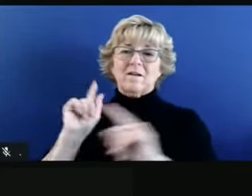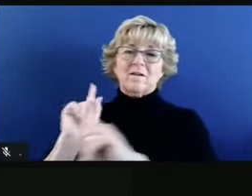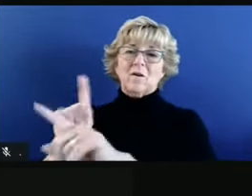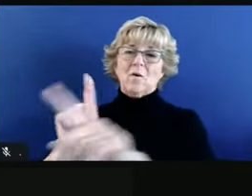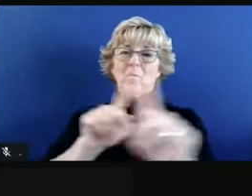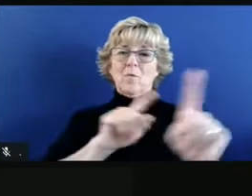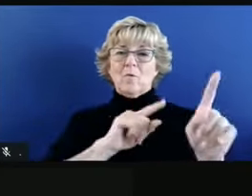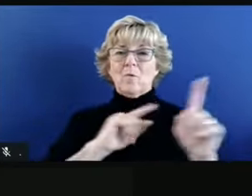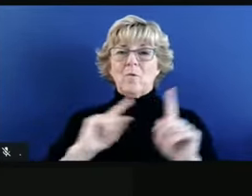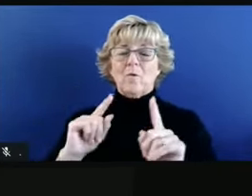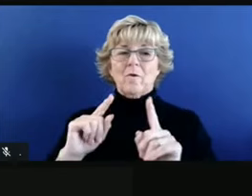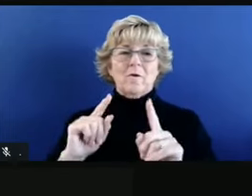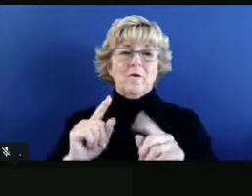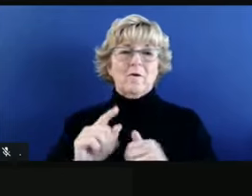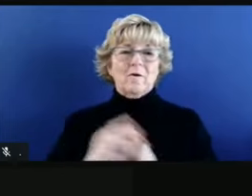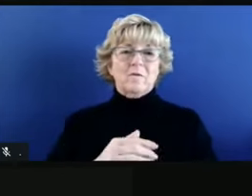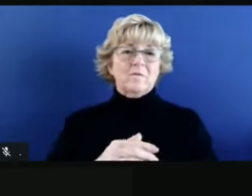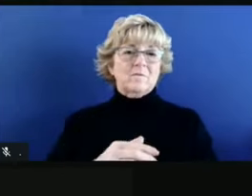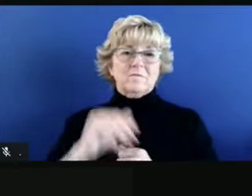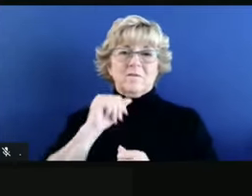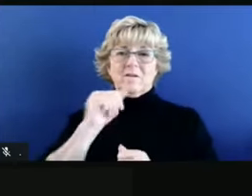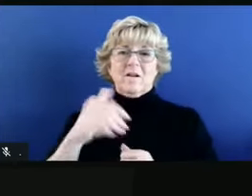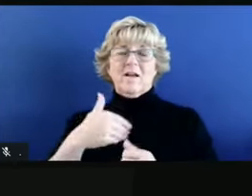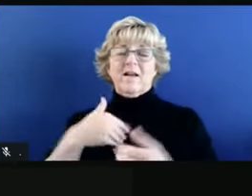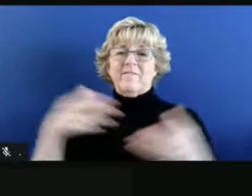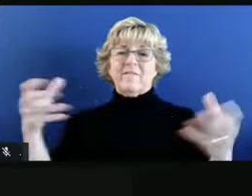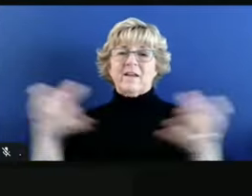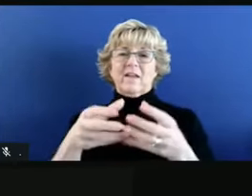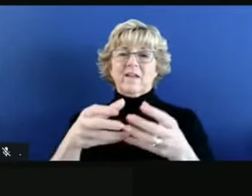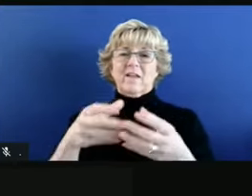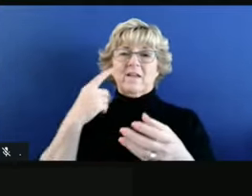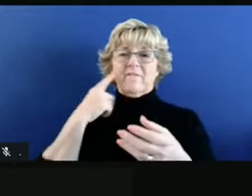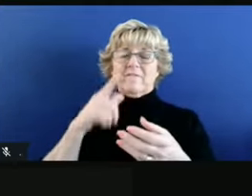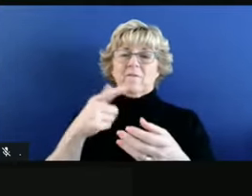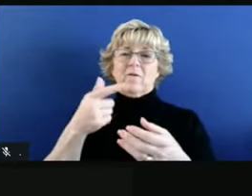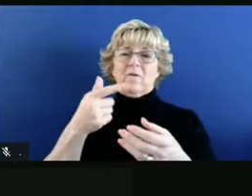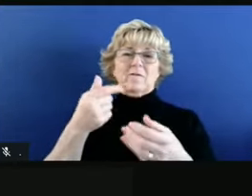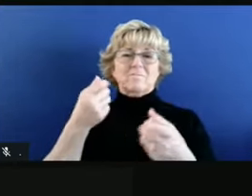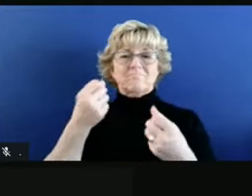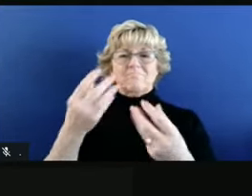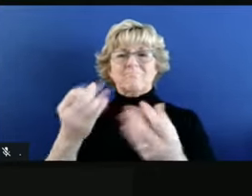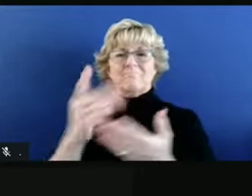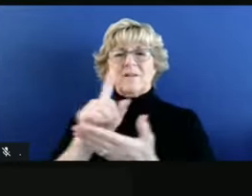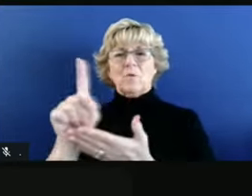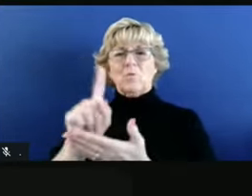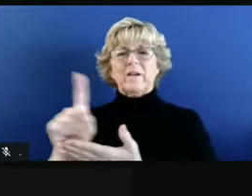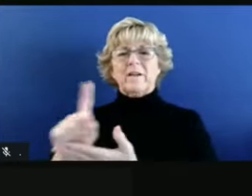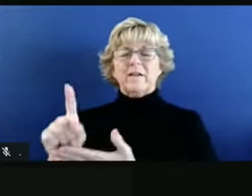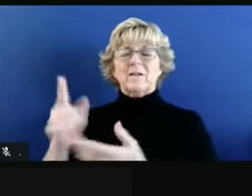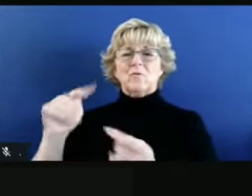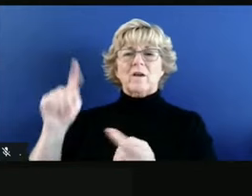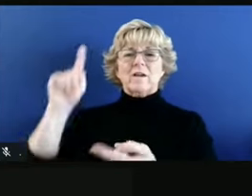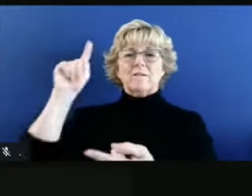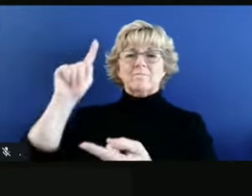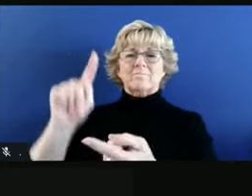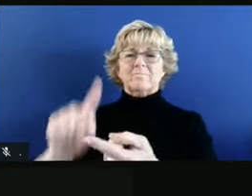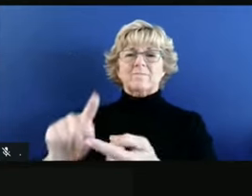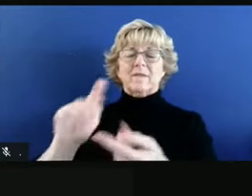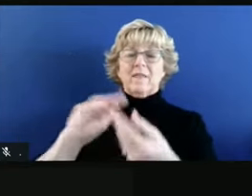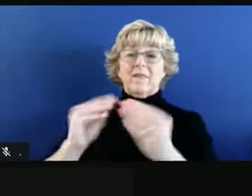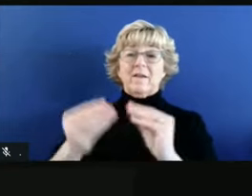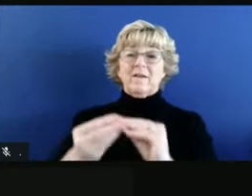not have those sort of gatherings for the next many weeks as we try to bring down these case numbers.